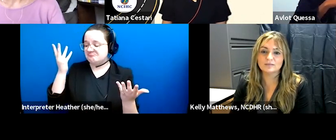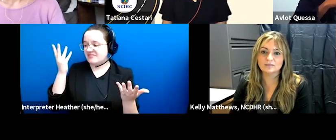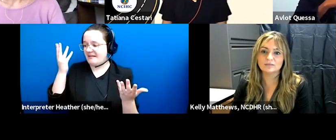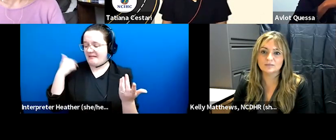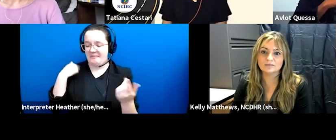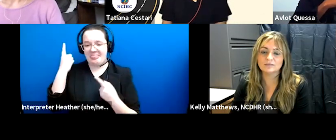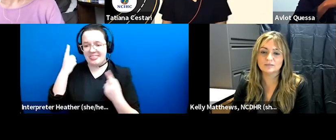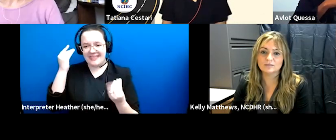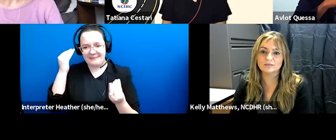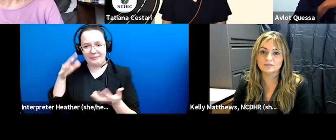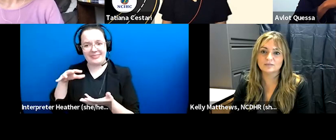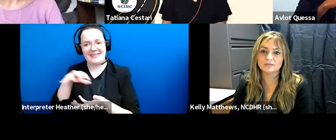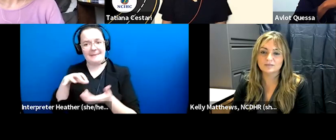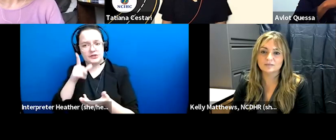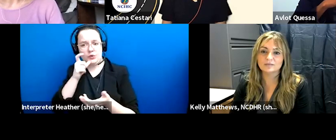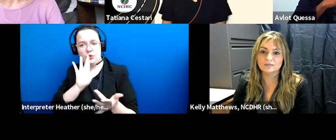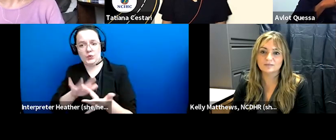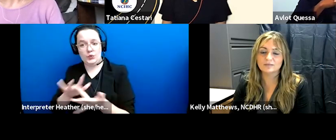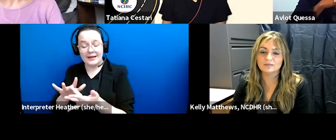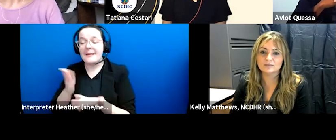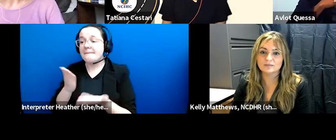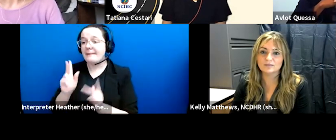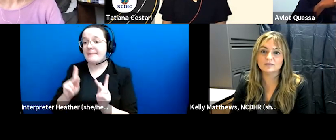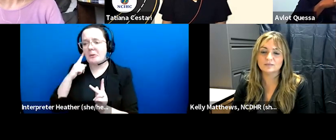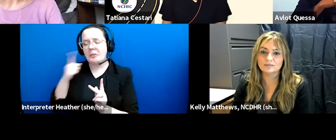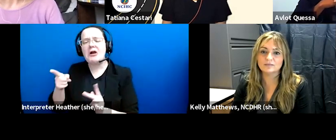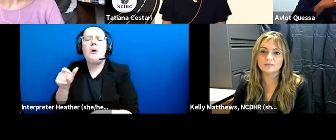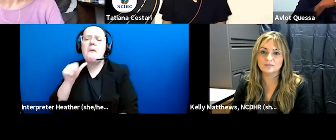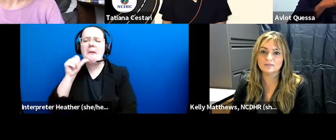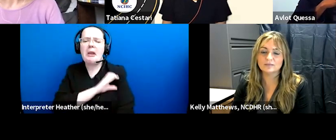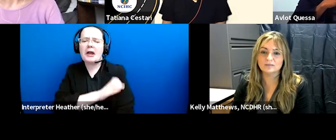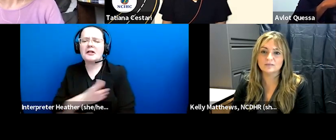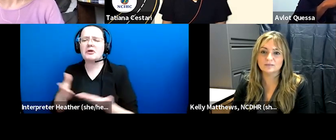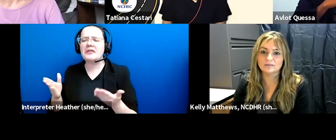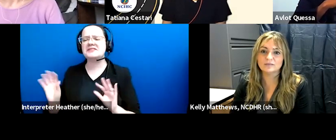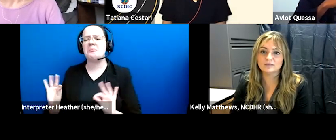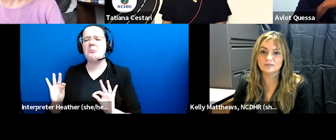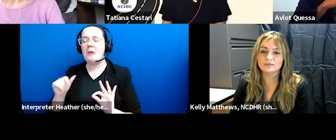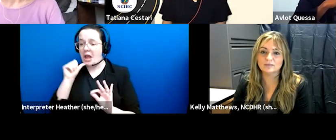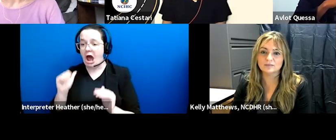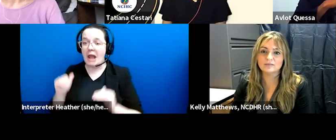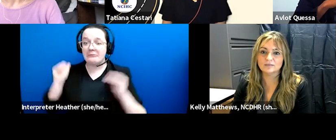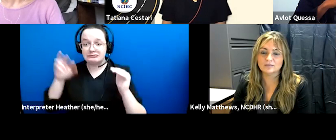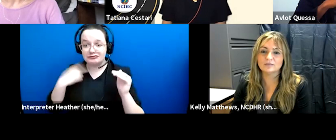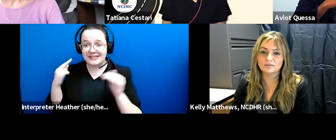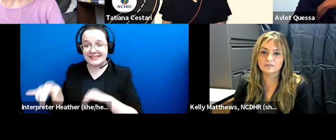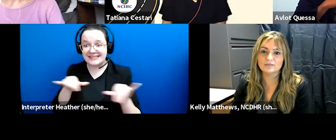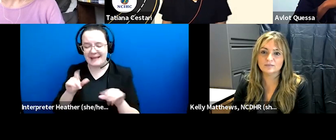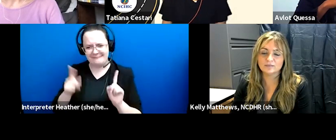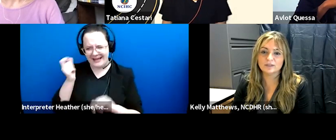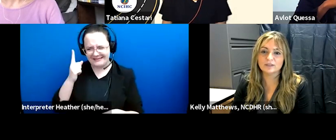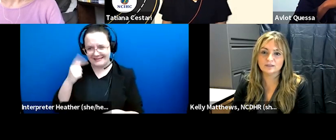although people may consider non-clinical things not as high stakes i know i certainly as a health care interpreter spent